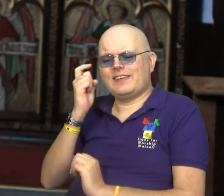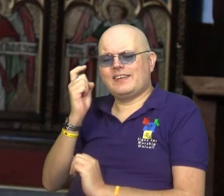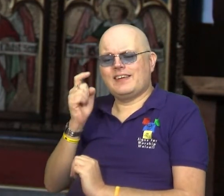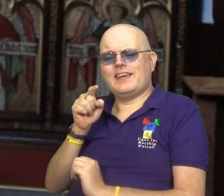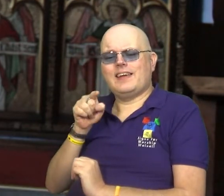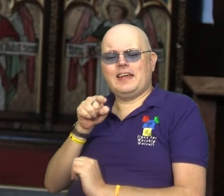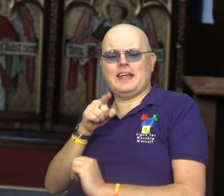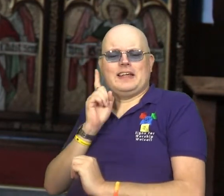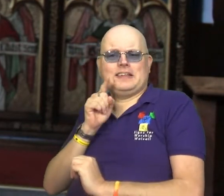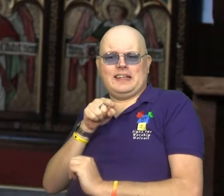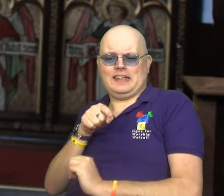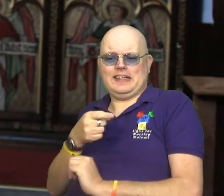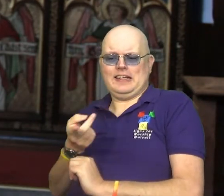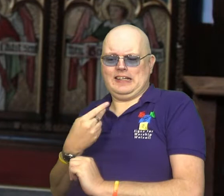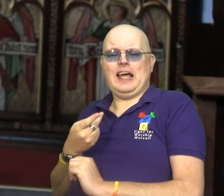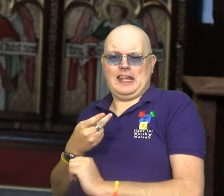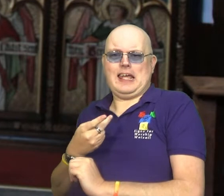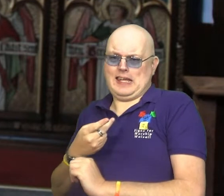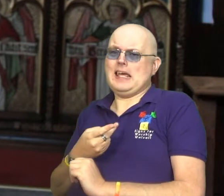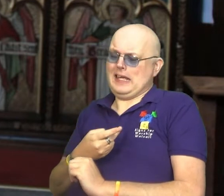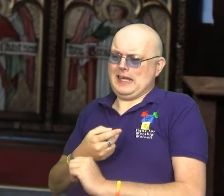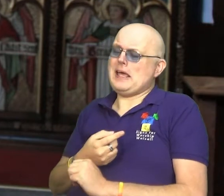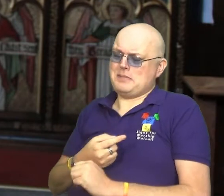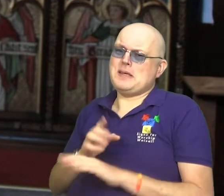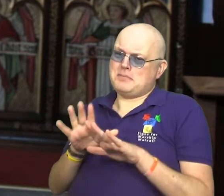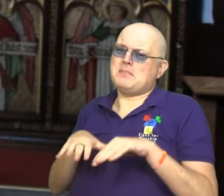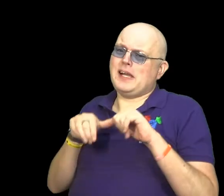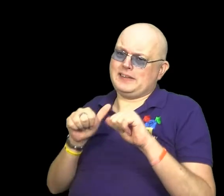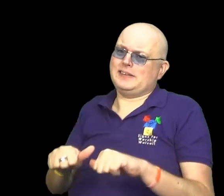she and I have been extremely fortunate.